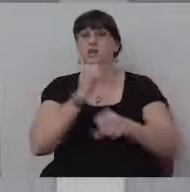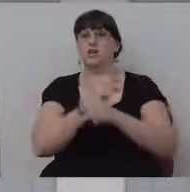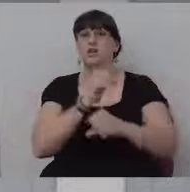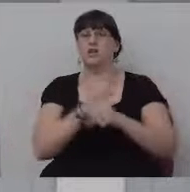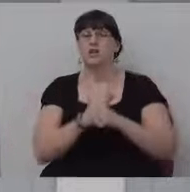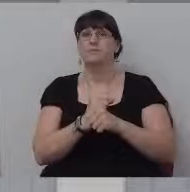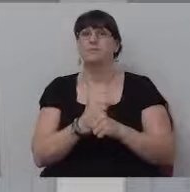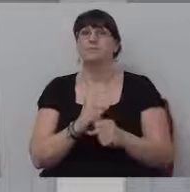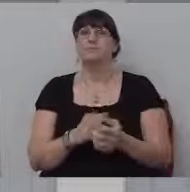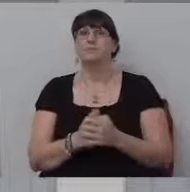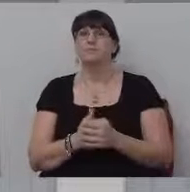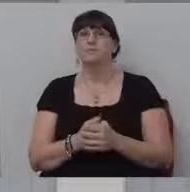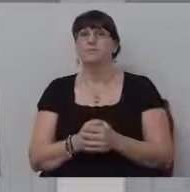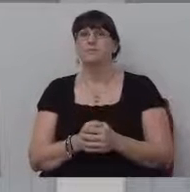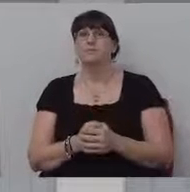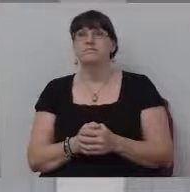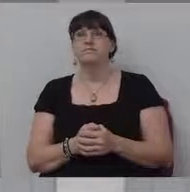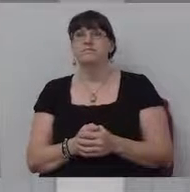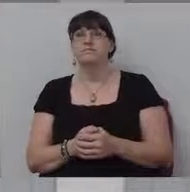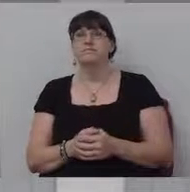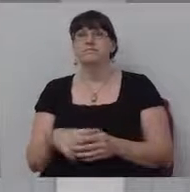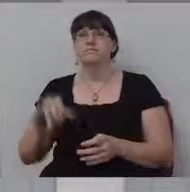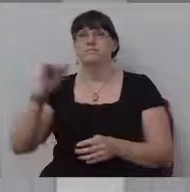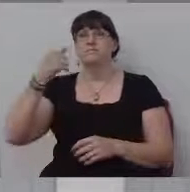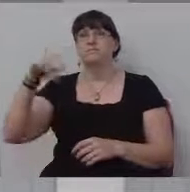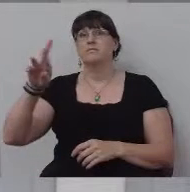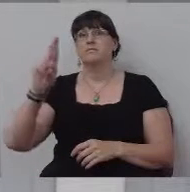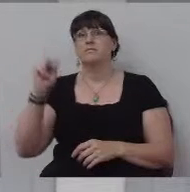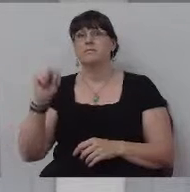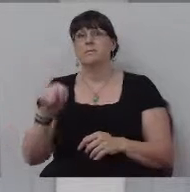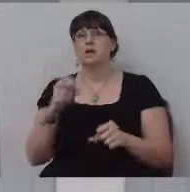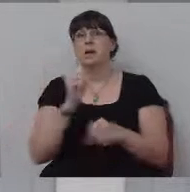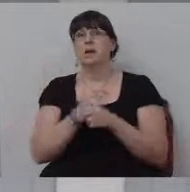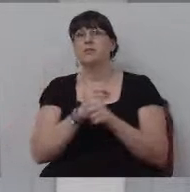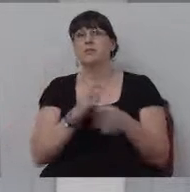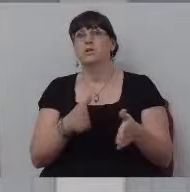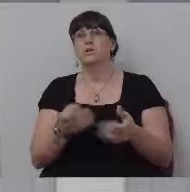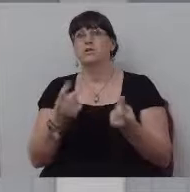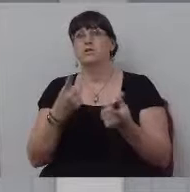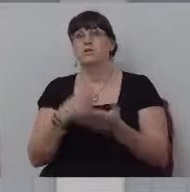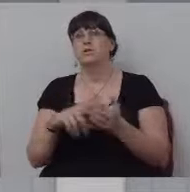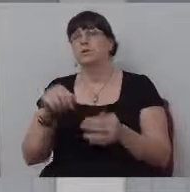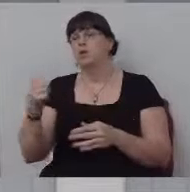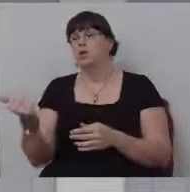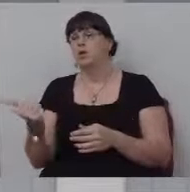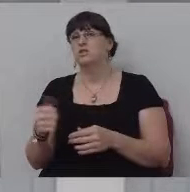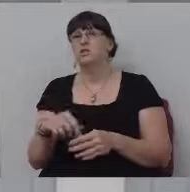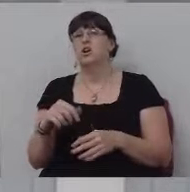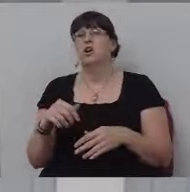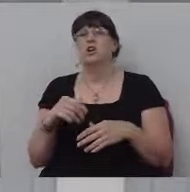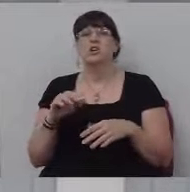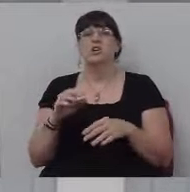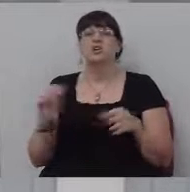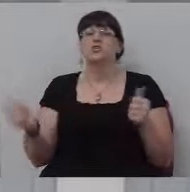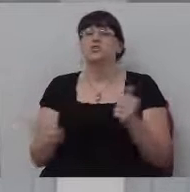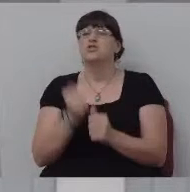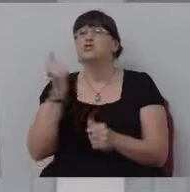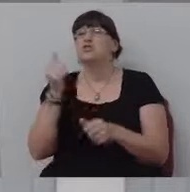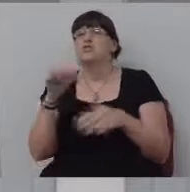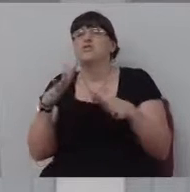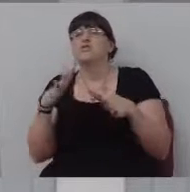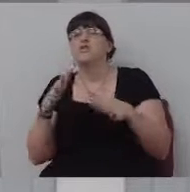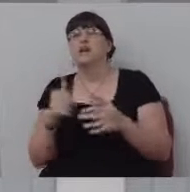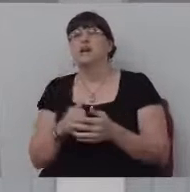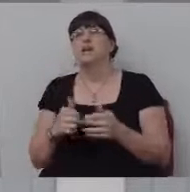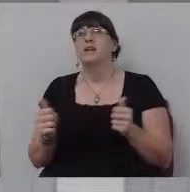a pipe fitter, no, I'll just, I'll say, iron workers do what everyone else is either too coward or too weak to do. And